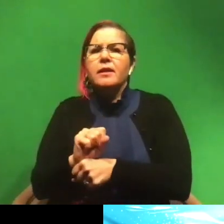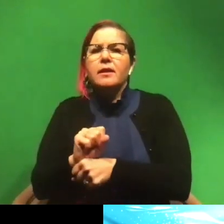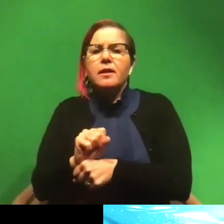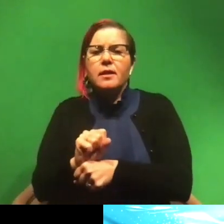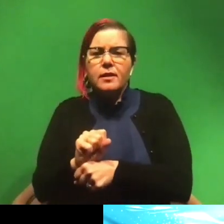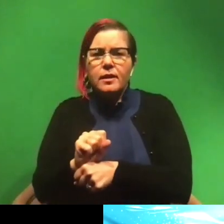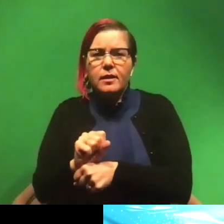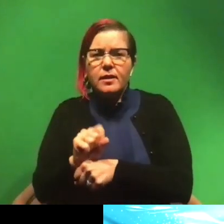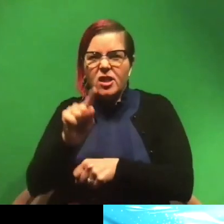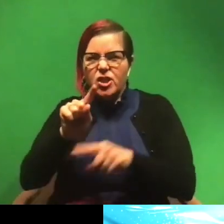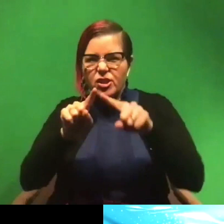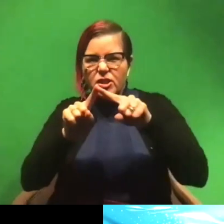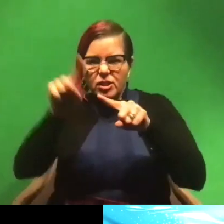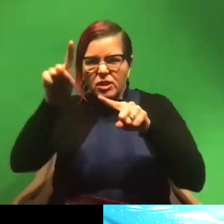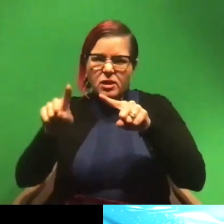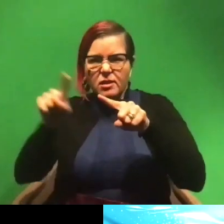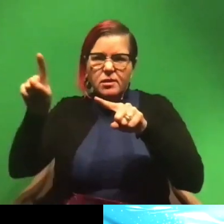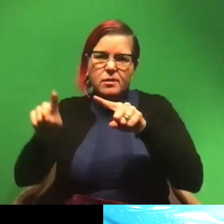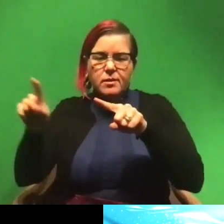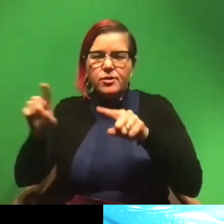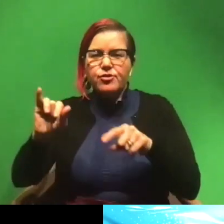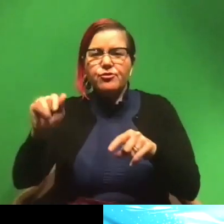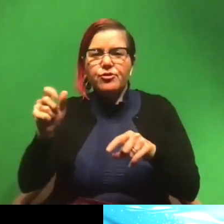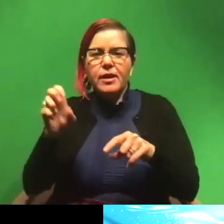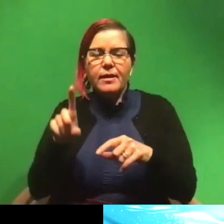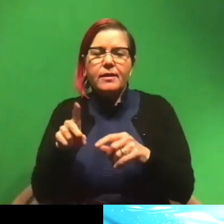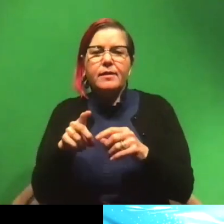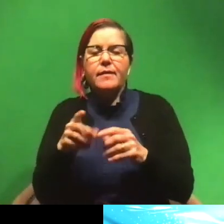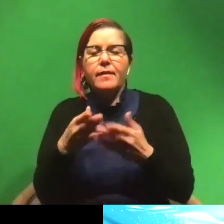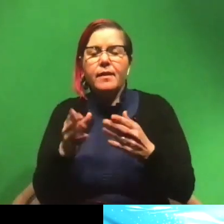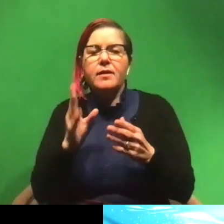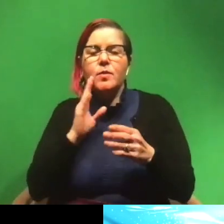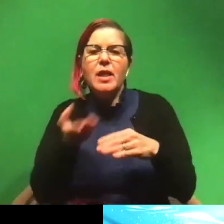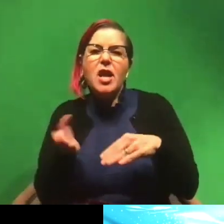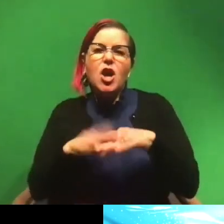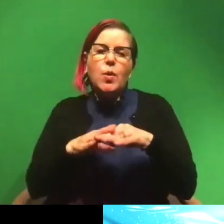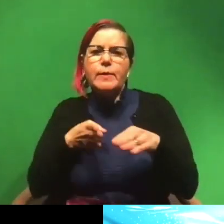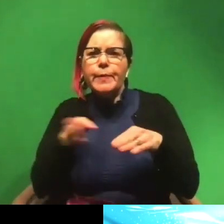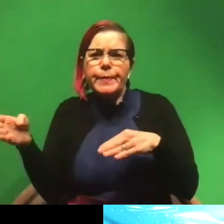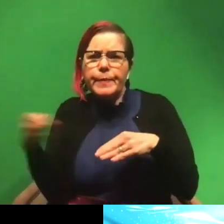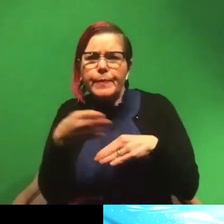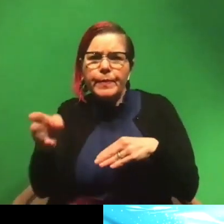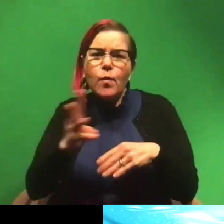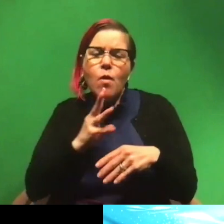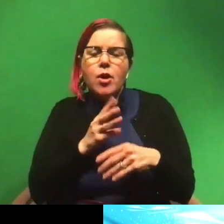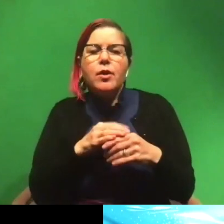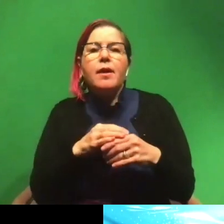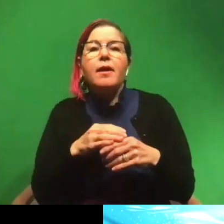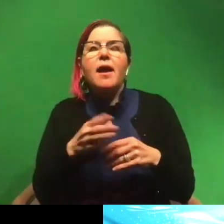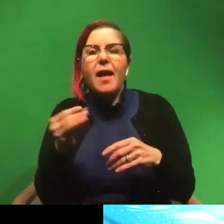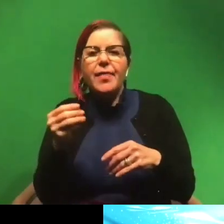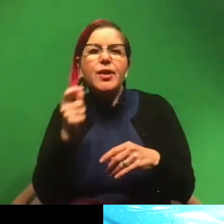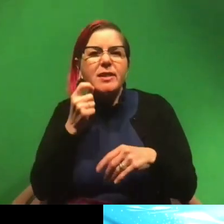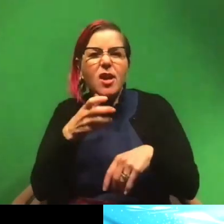little jagged things, uh, that increase hydrodynamic. It also makes their skin very rough.